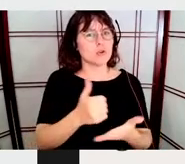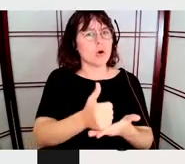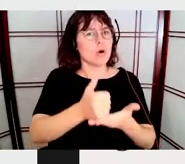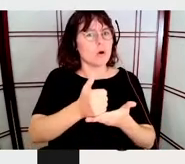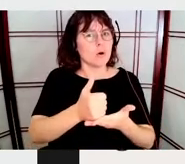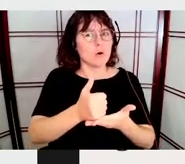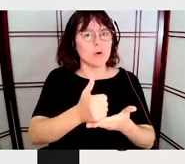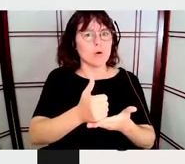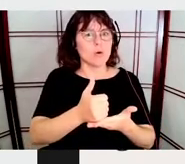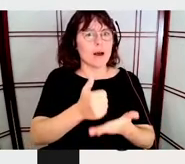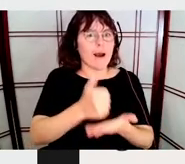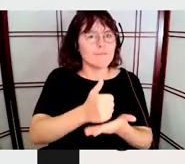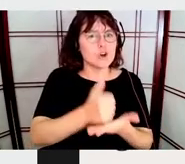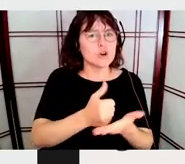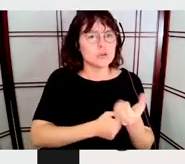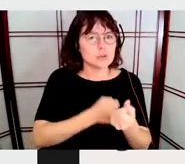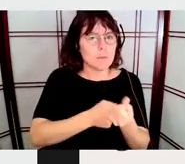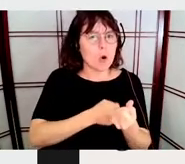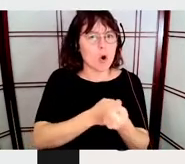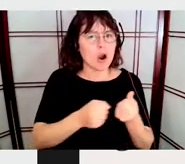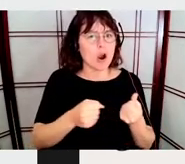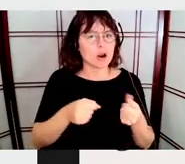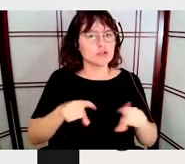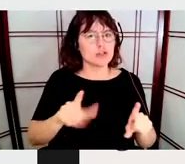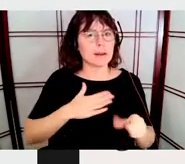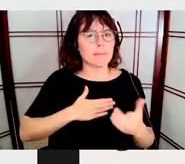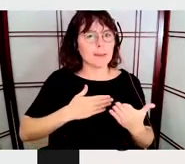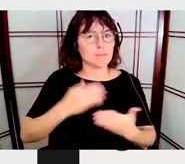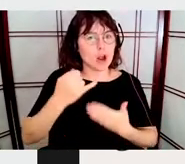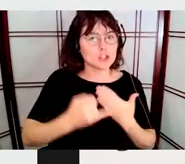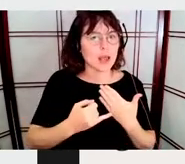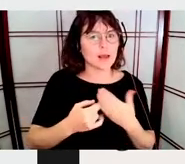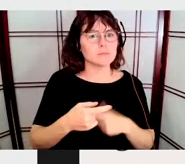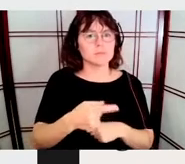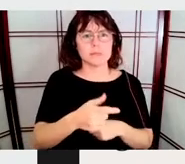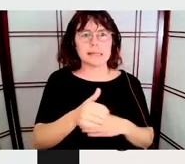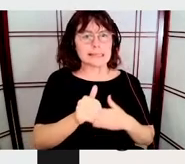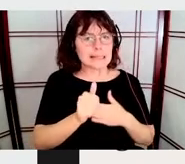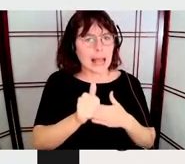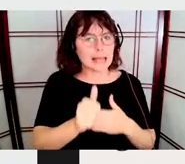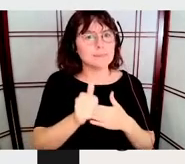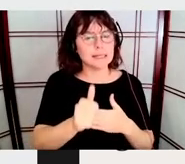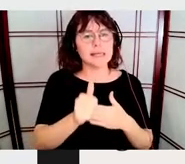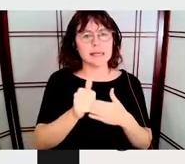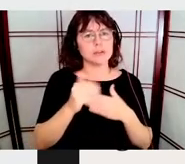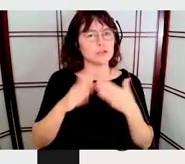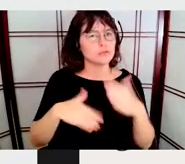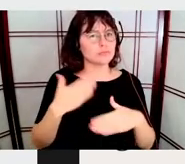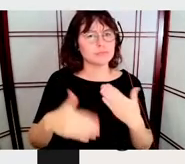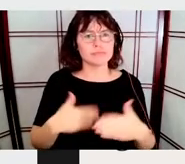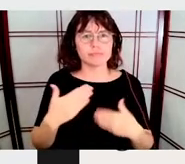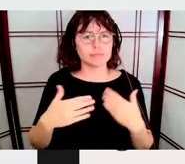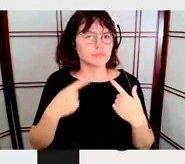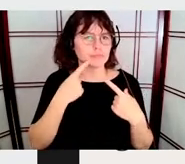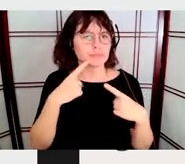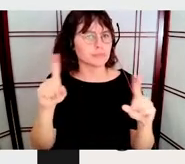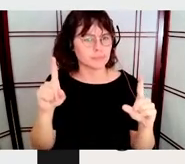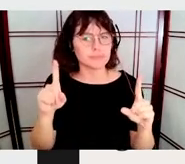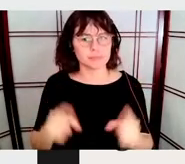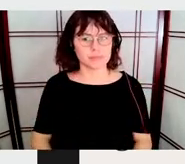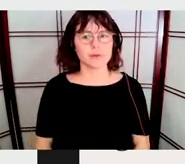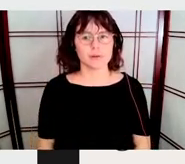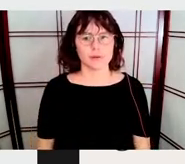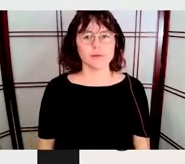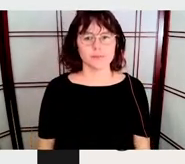the project and for guiding me in making this happen the best way as possible. And of course,